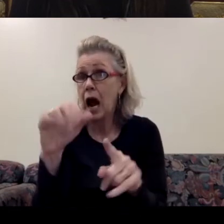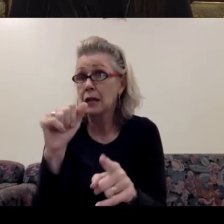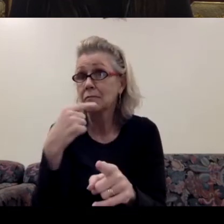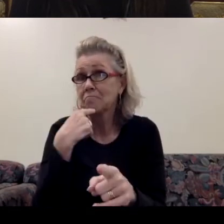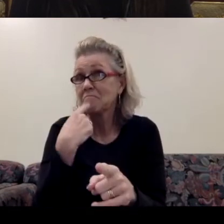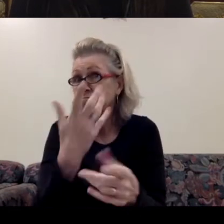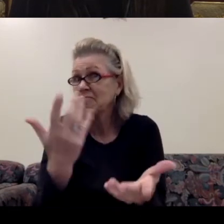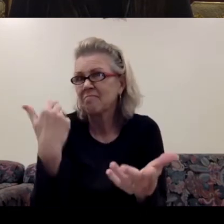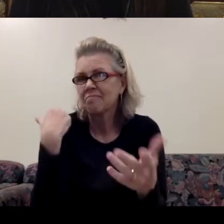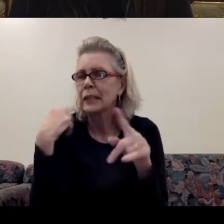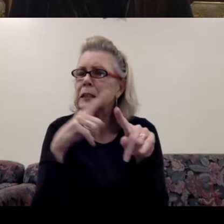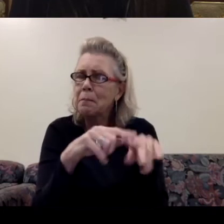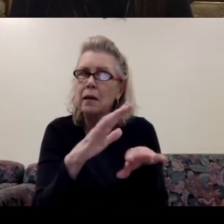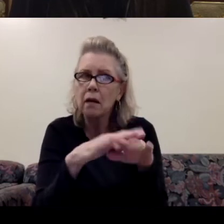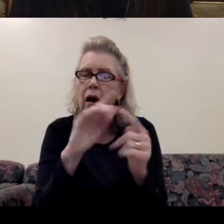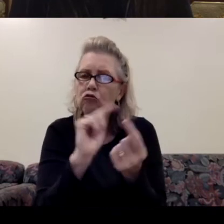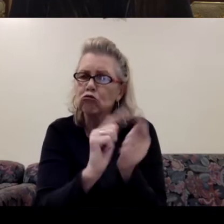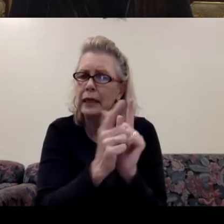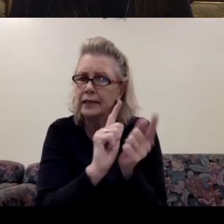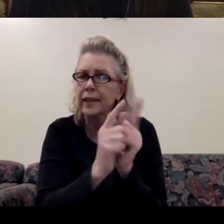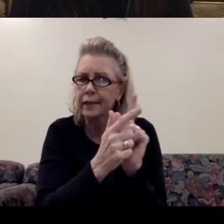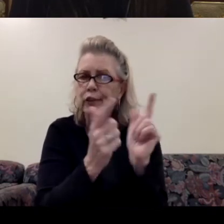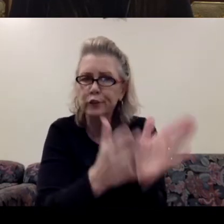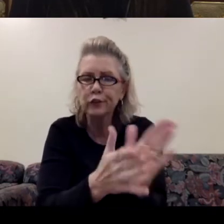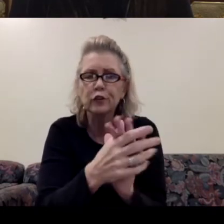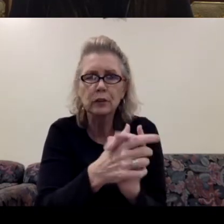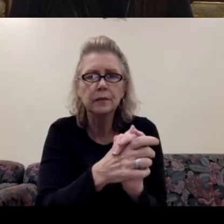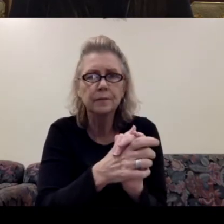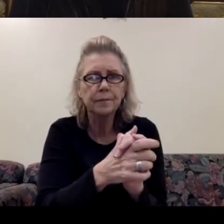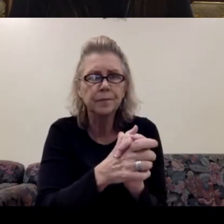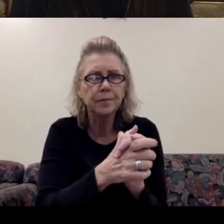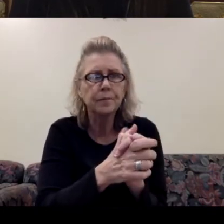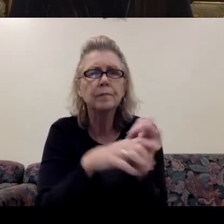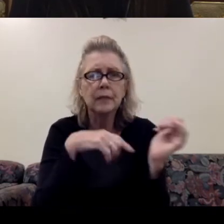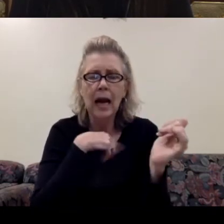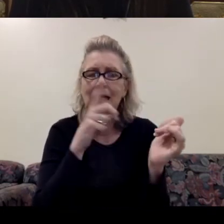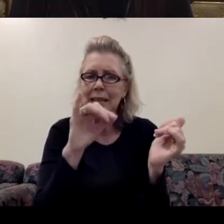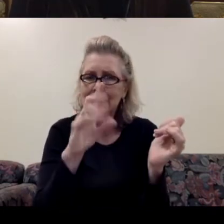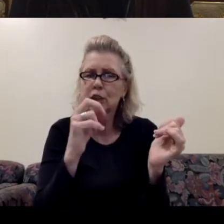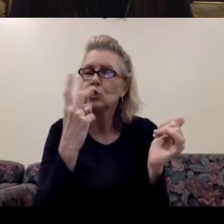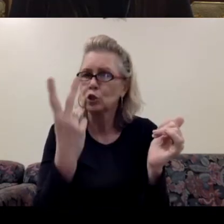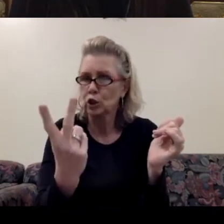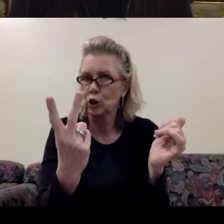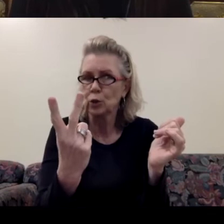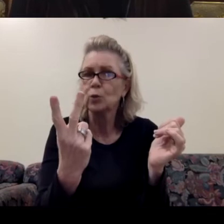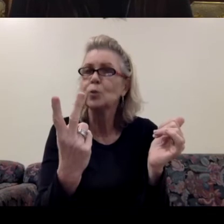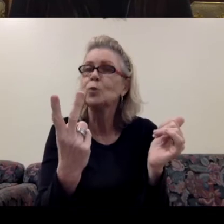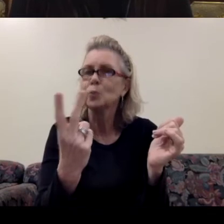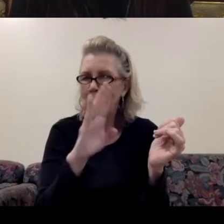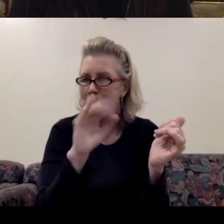translators. Um, I did two ballets in Northern Japan